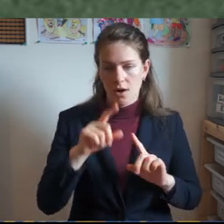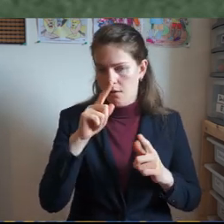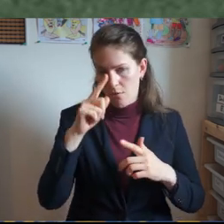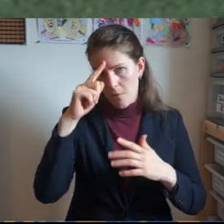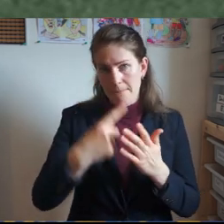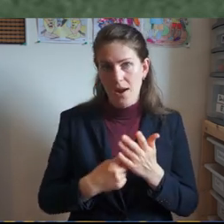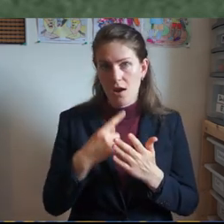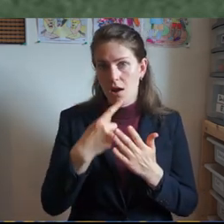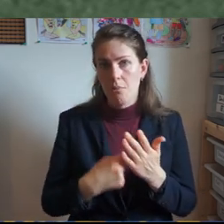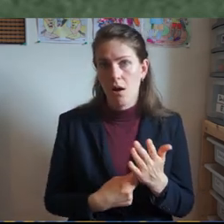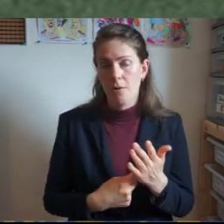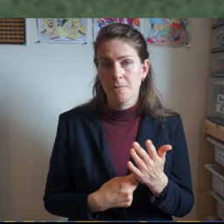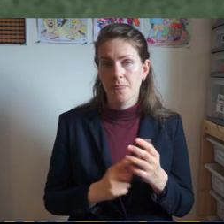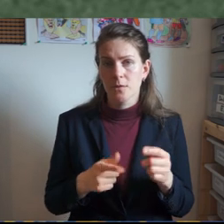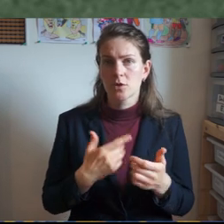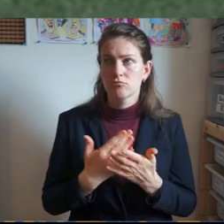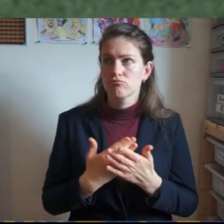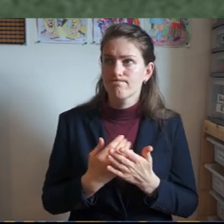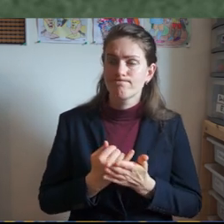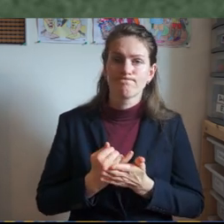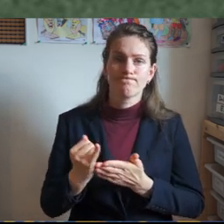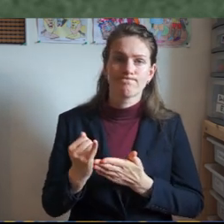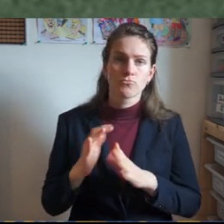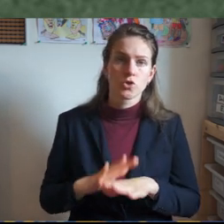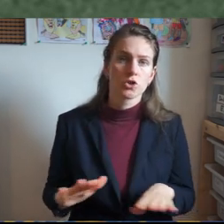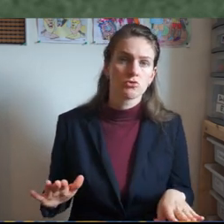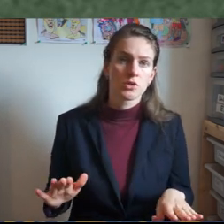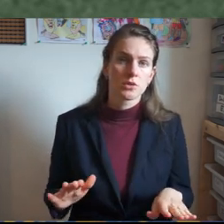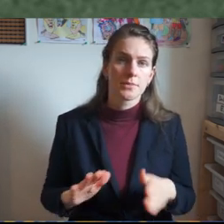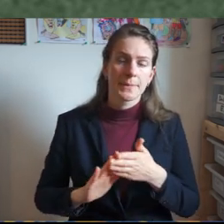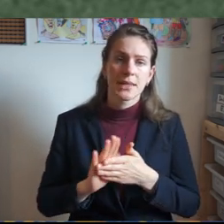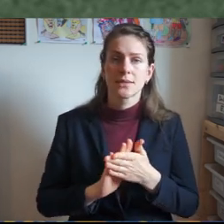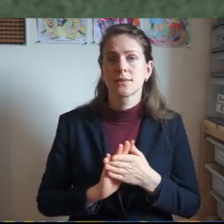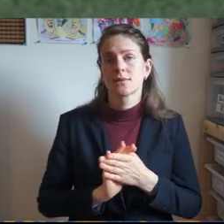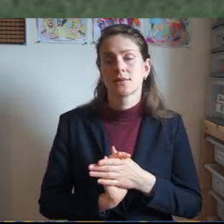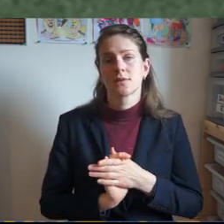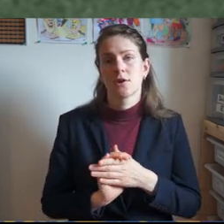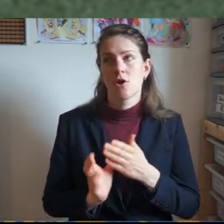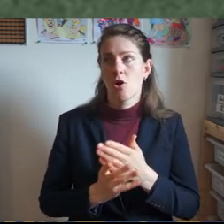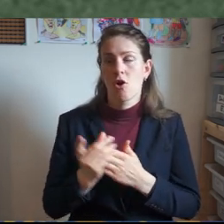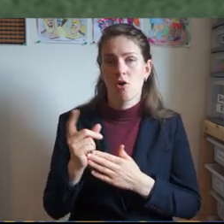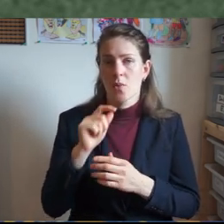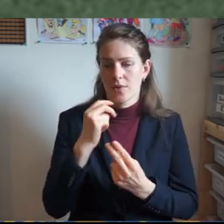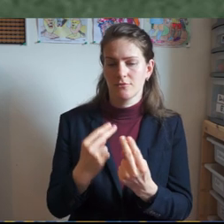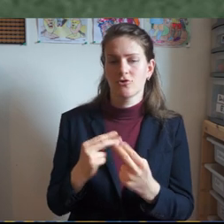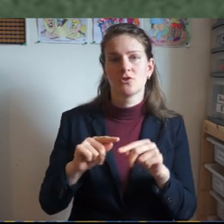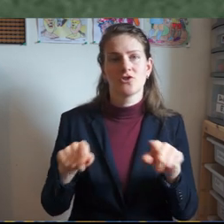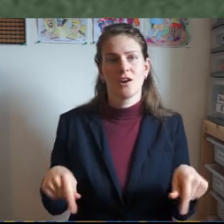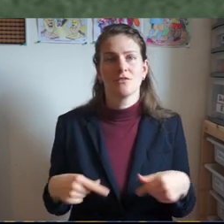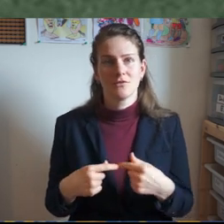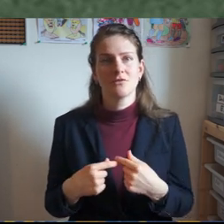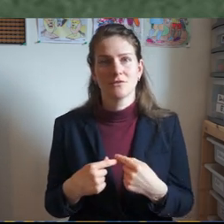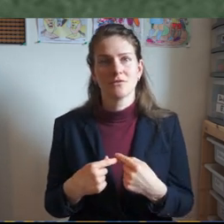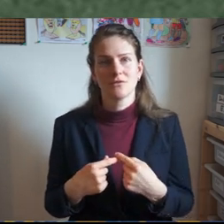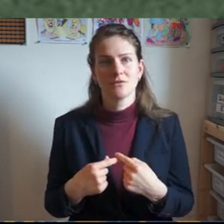children and God will judge us but if we pray for